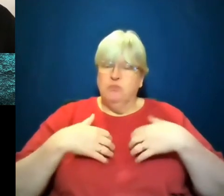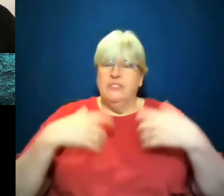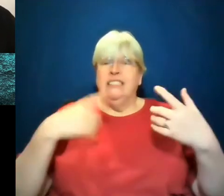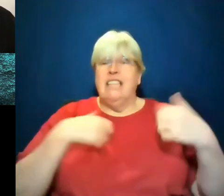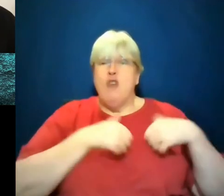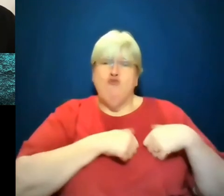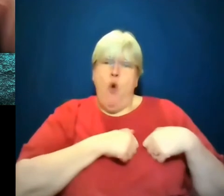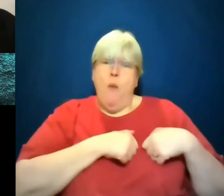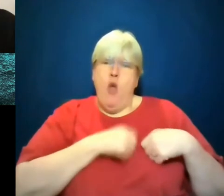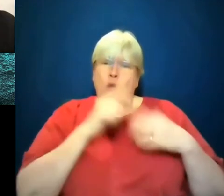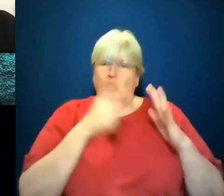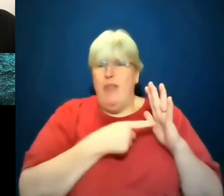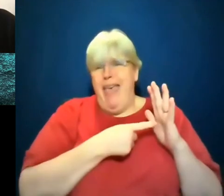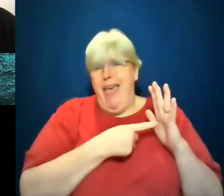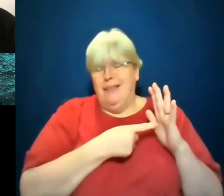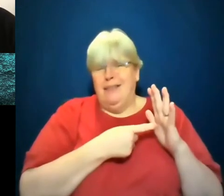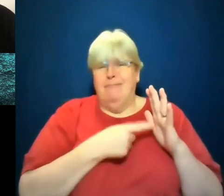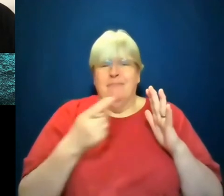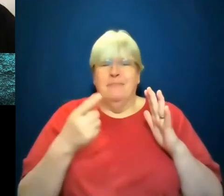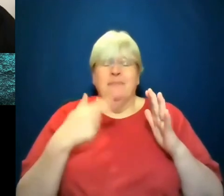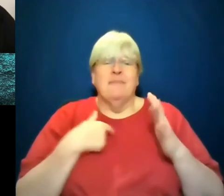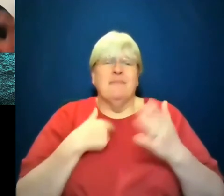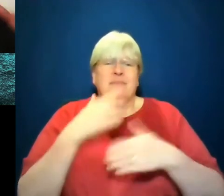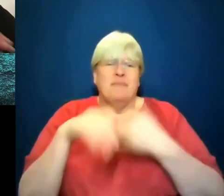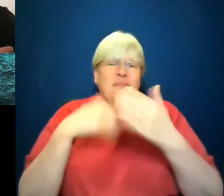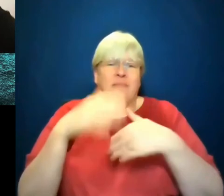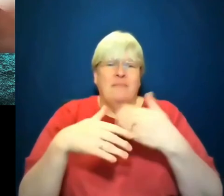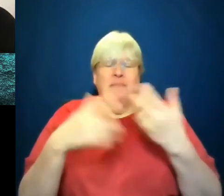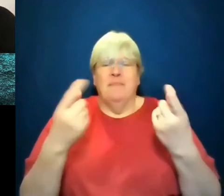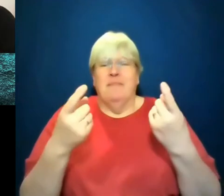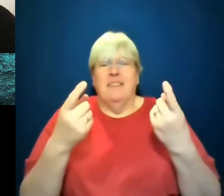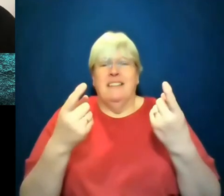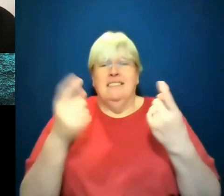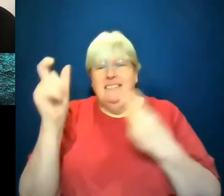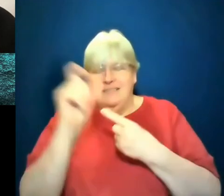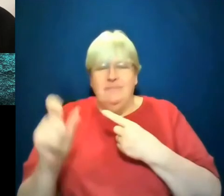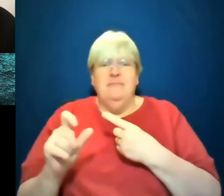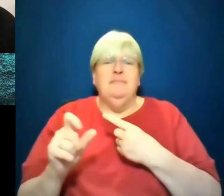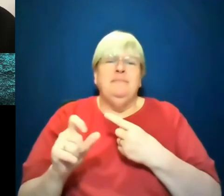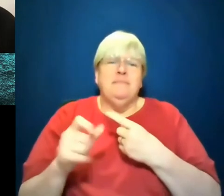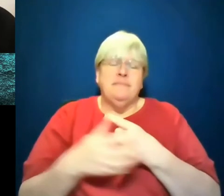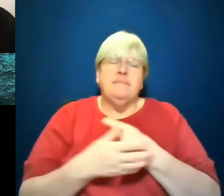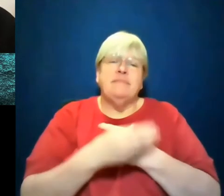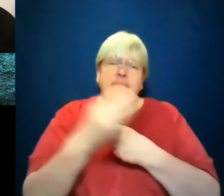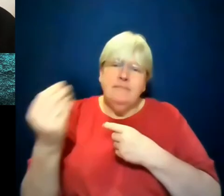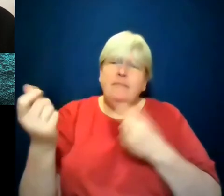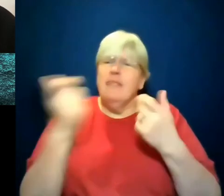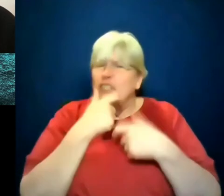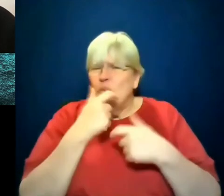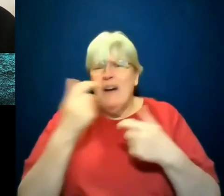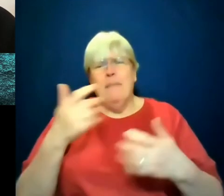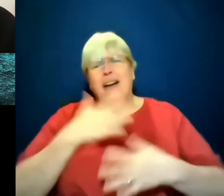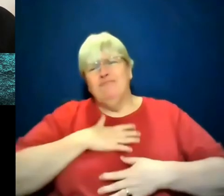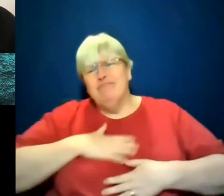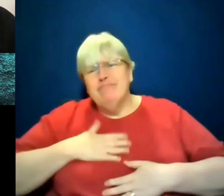the Capulates are from East Texas and the Montagues are Sicilian. And it's just, it has humor and, and pathos and,